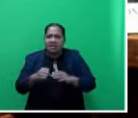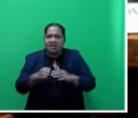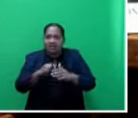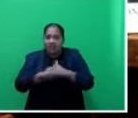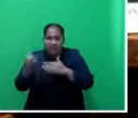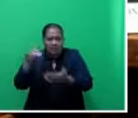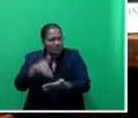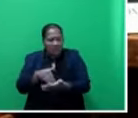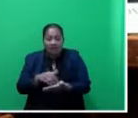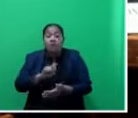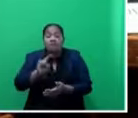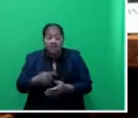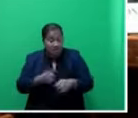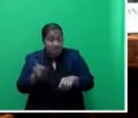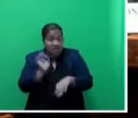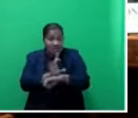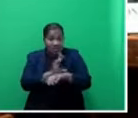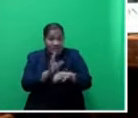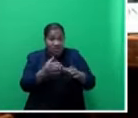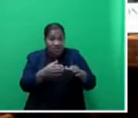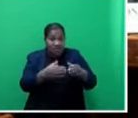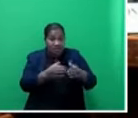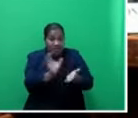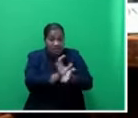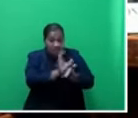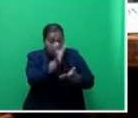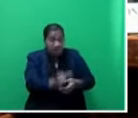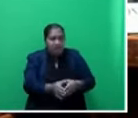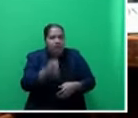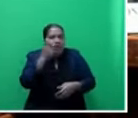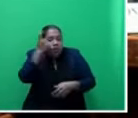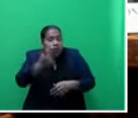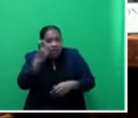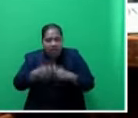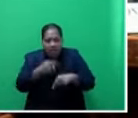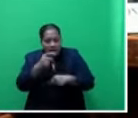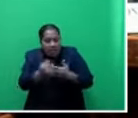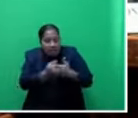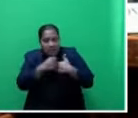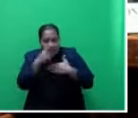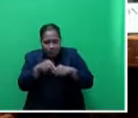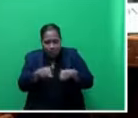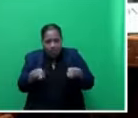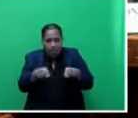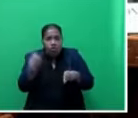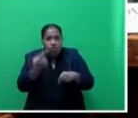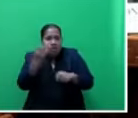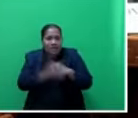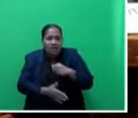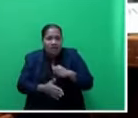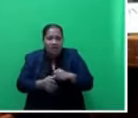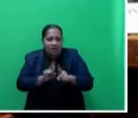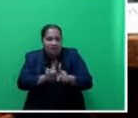advisory counsellor, who was worried about the safety of the people, who did not adhere to the alert